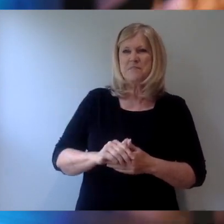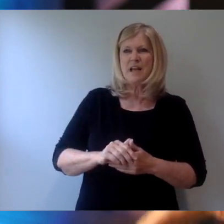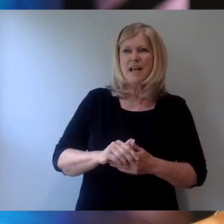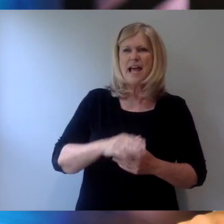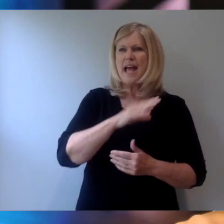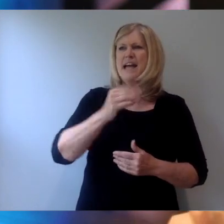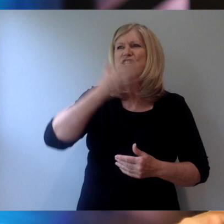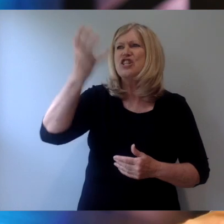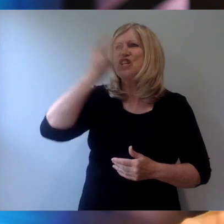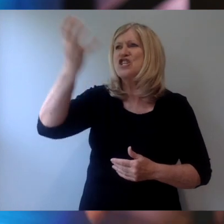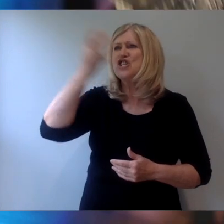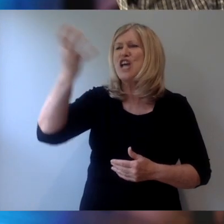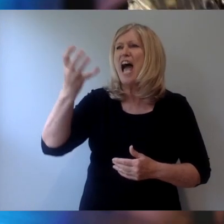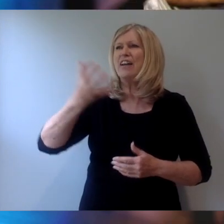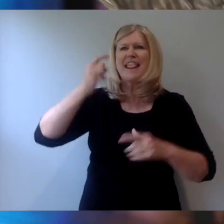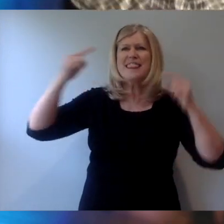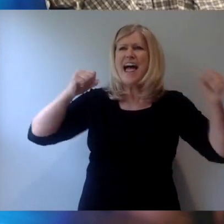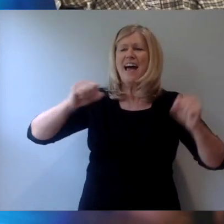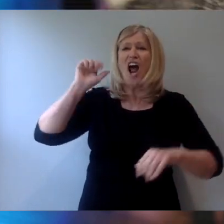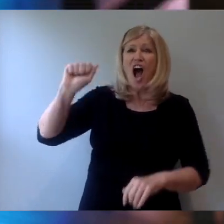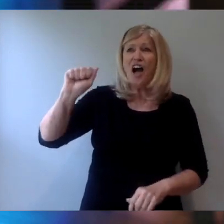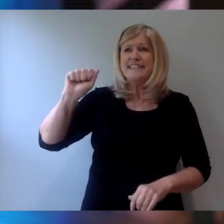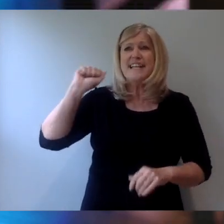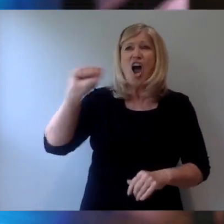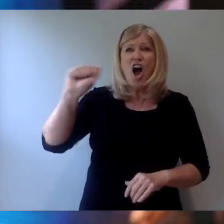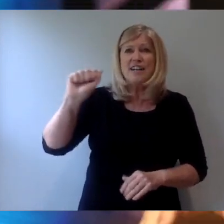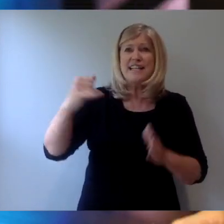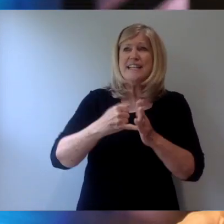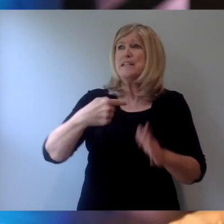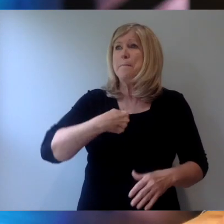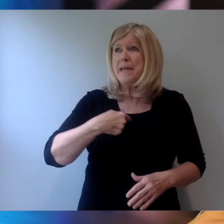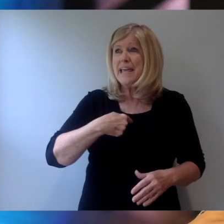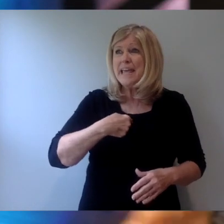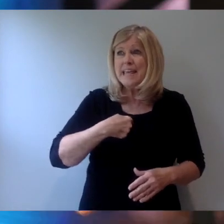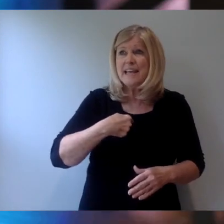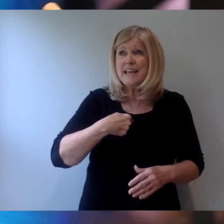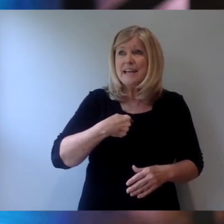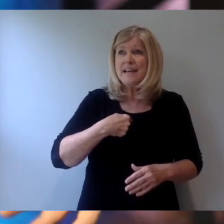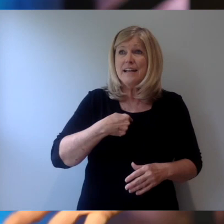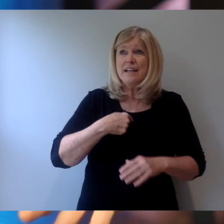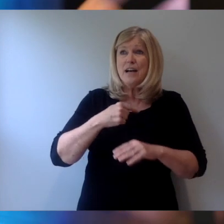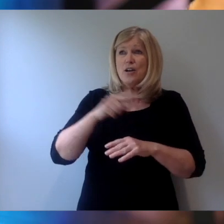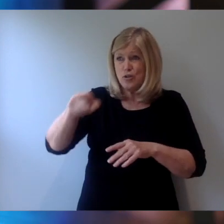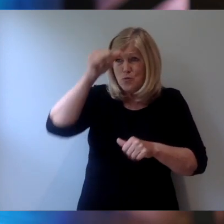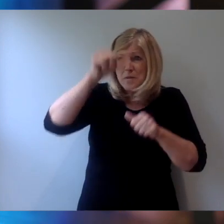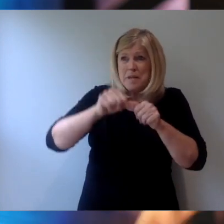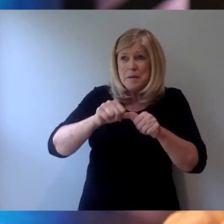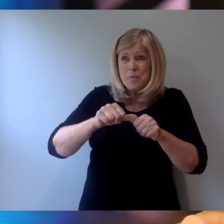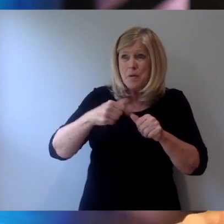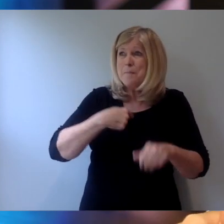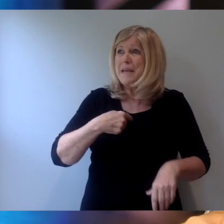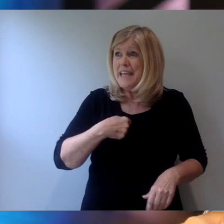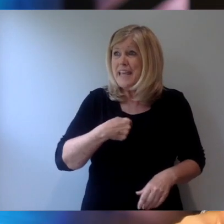shouted out at the top of her lungs, Augustine, Augustine, it's me. Don't you remember me?